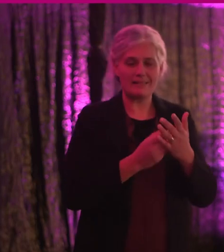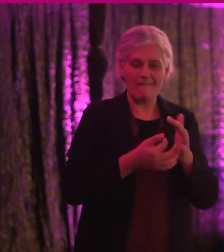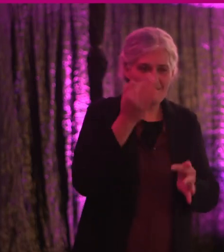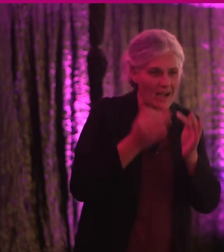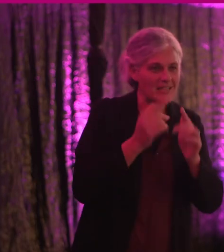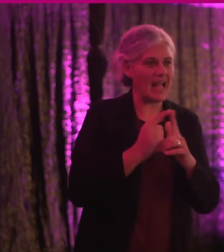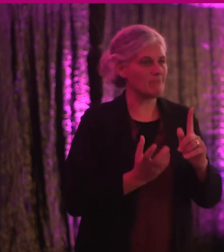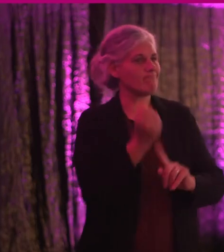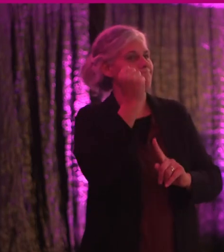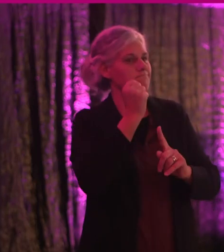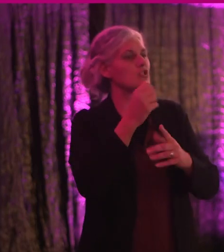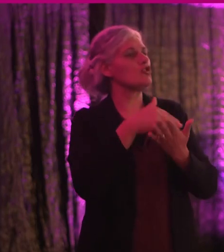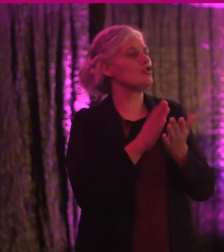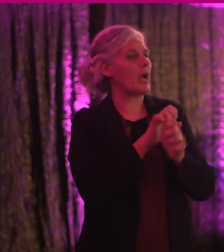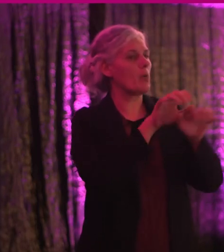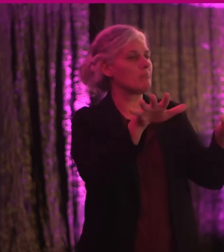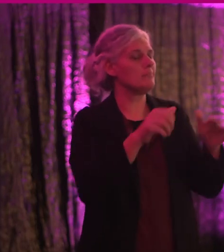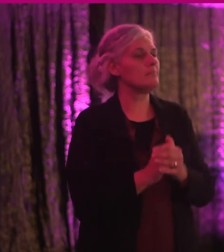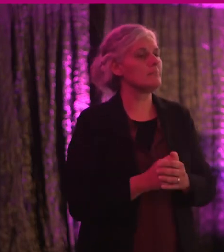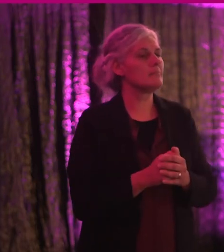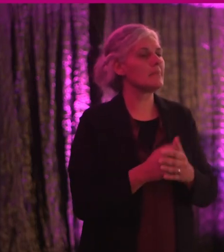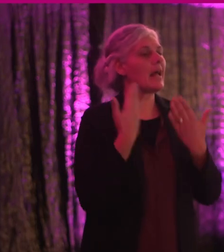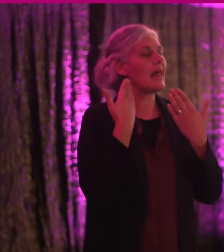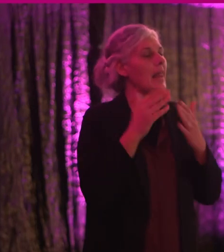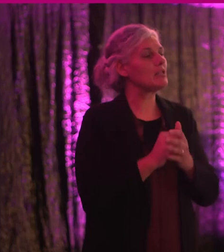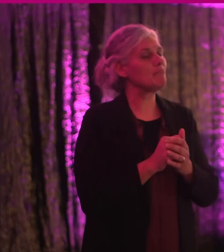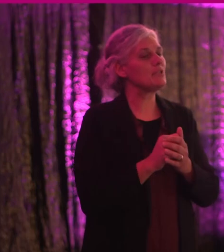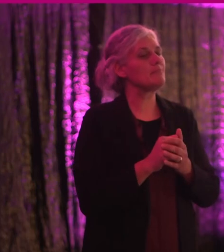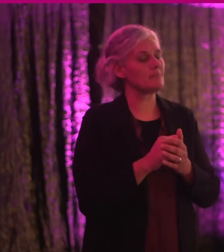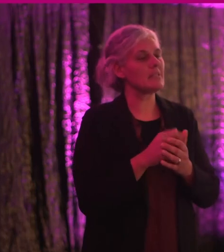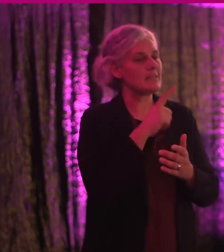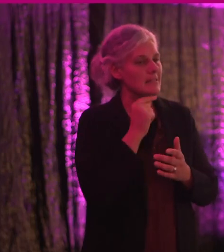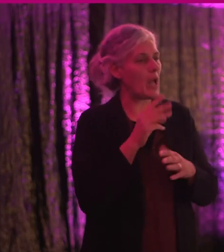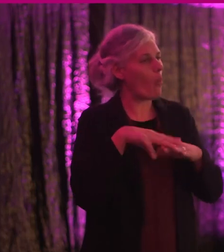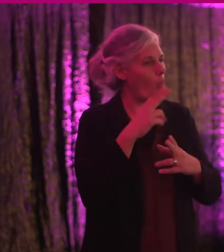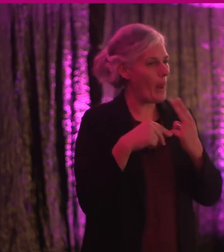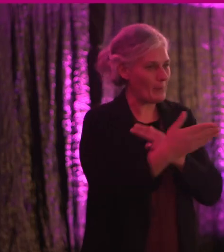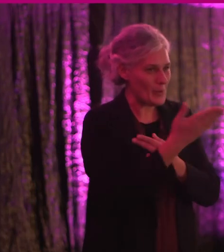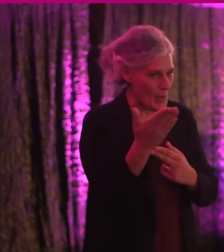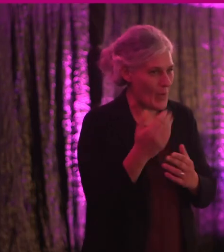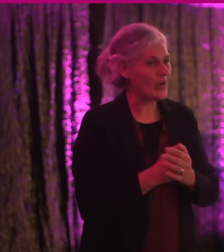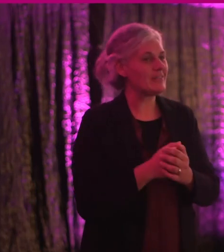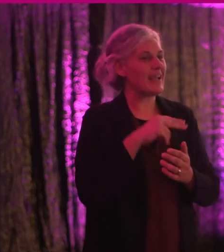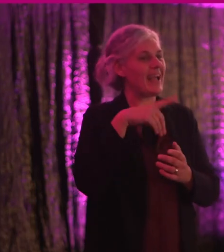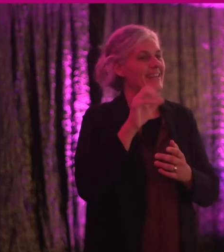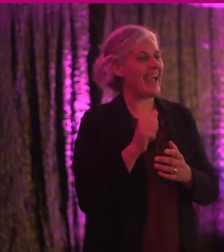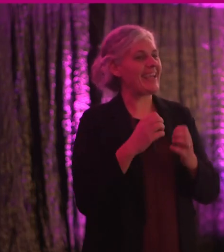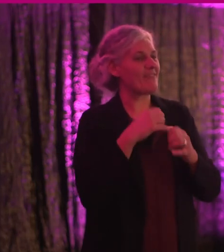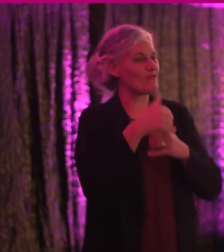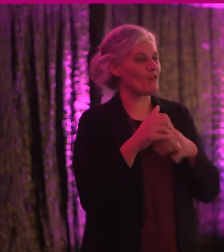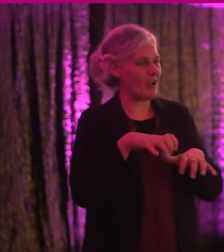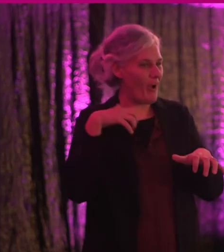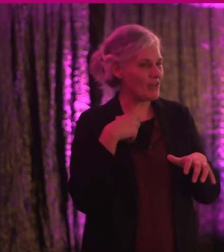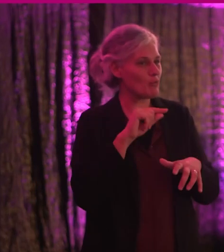shared. And with that, let me reiterate once again how welcome you all are to the NDA Annual Conference